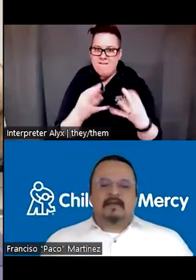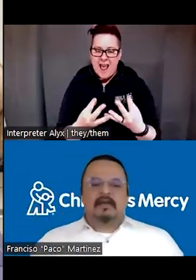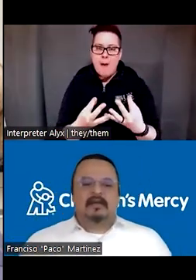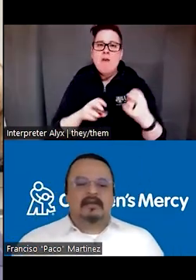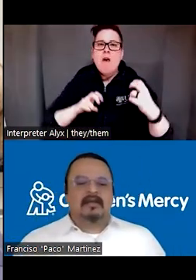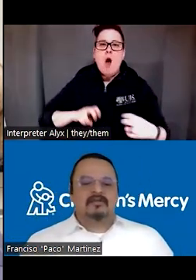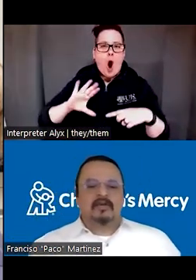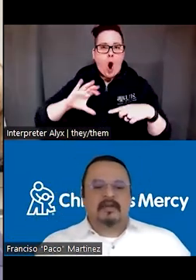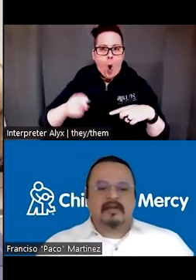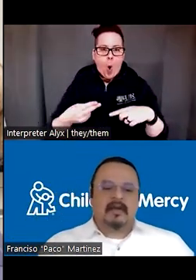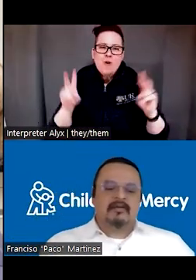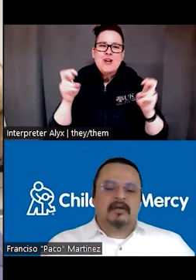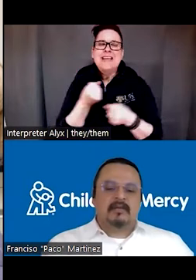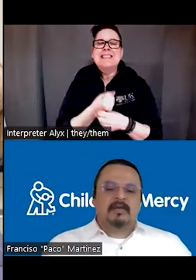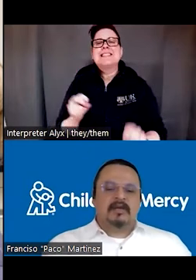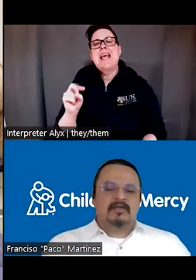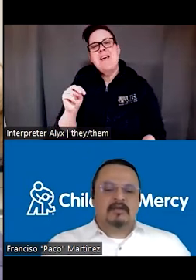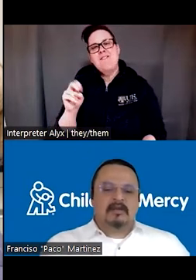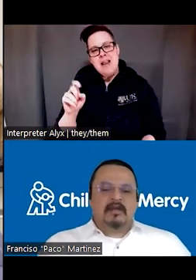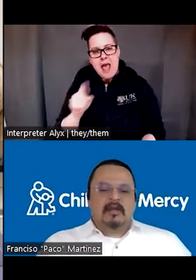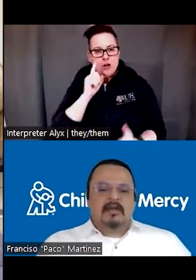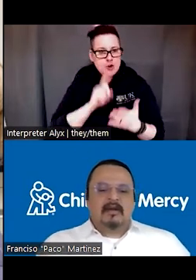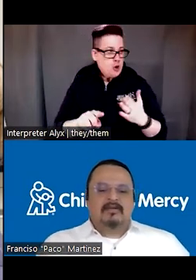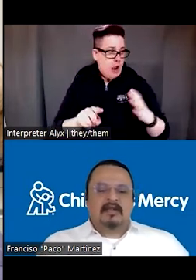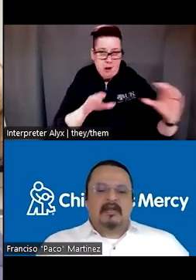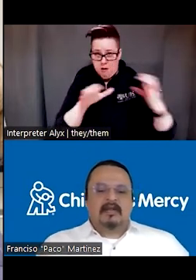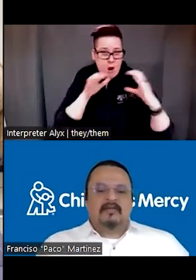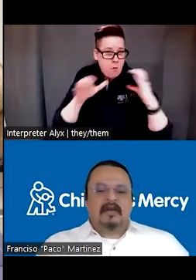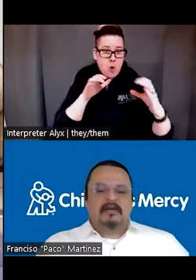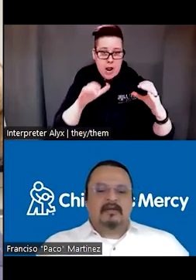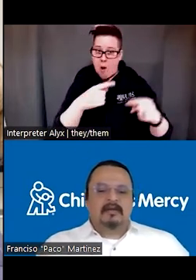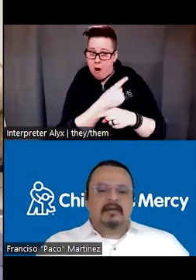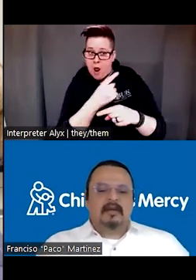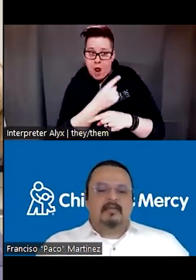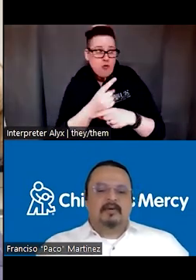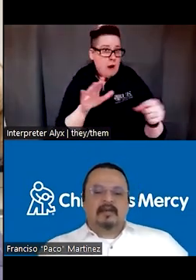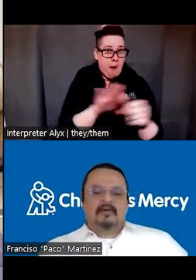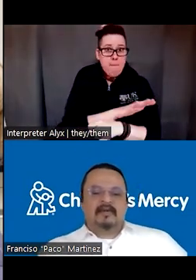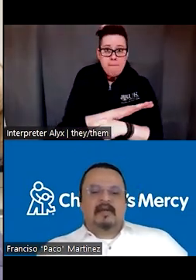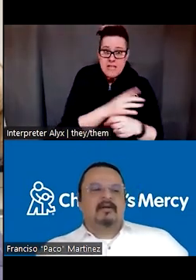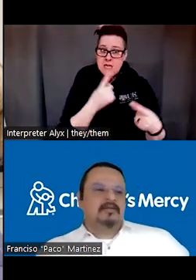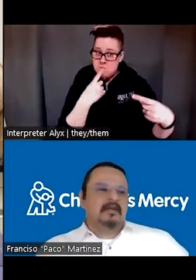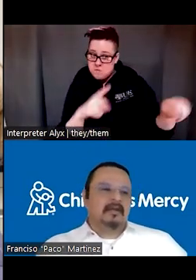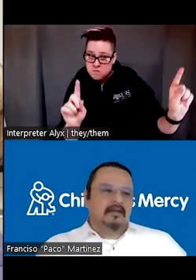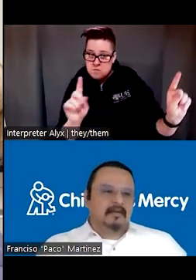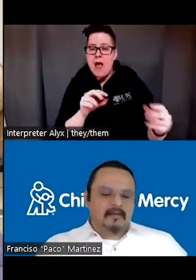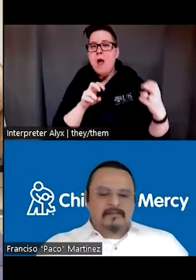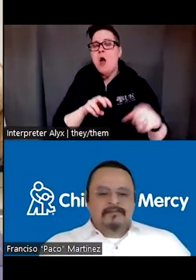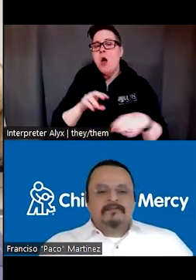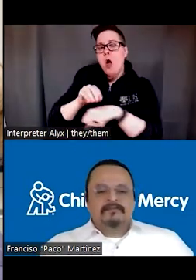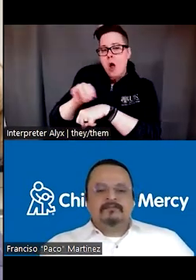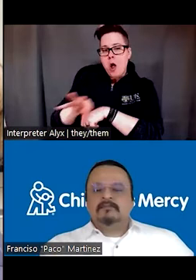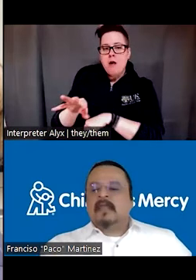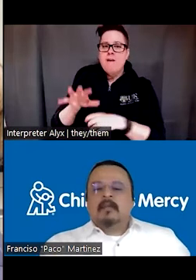only a safety net that assure complete and accurate communication in a coach that gives feedback to the learner and improve linguistic and cultural abilities.